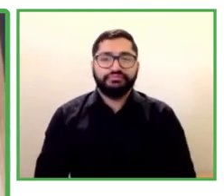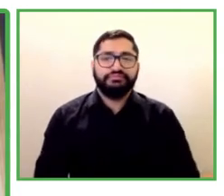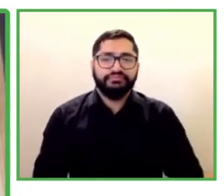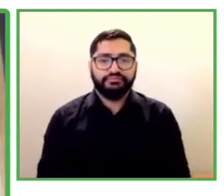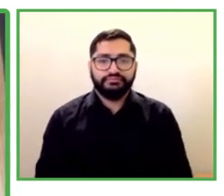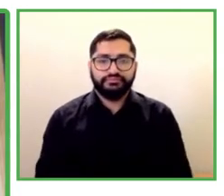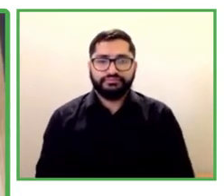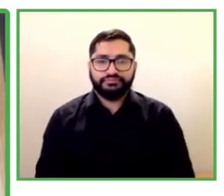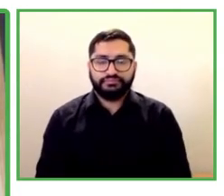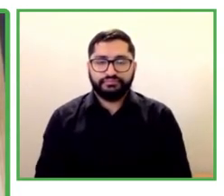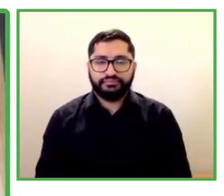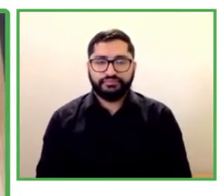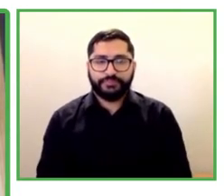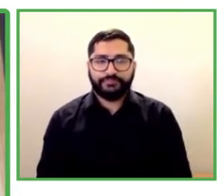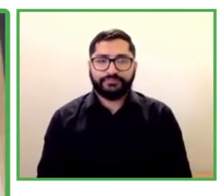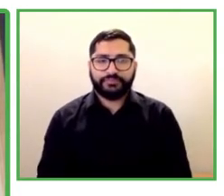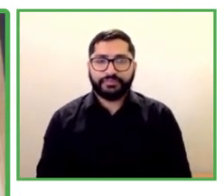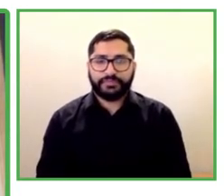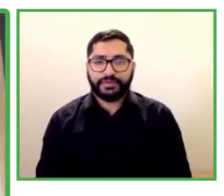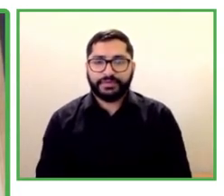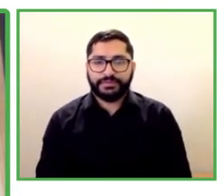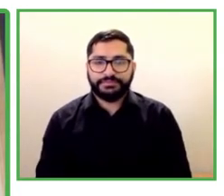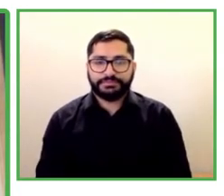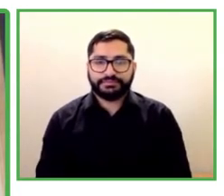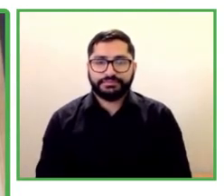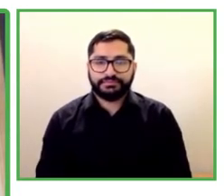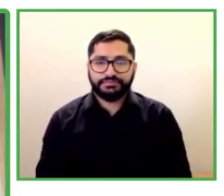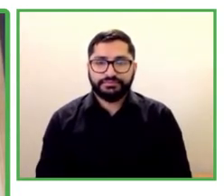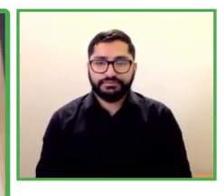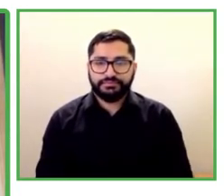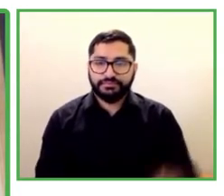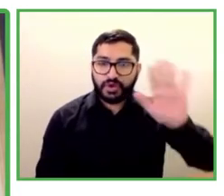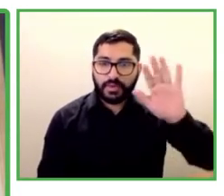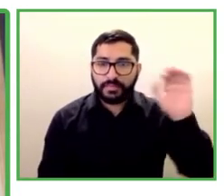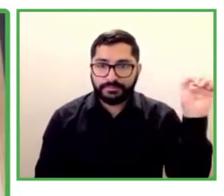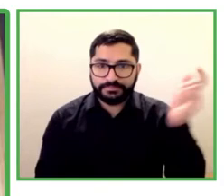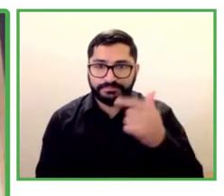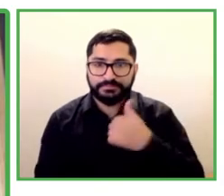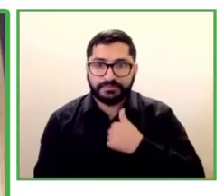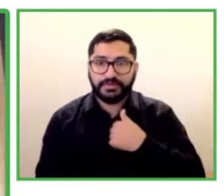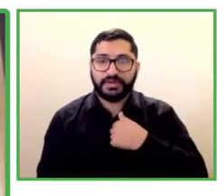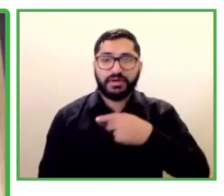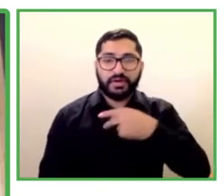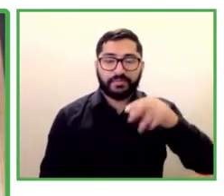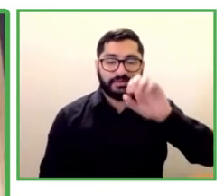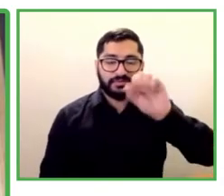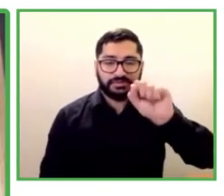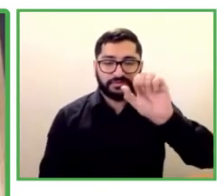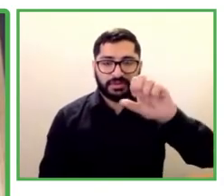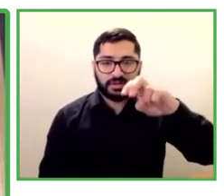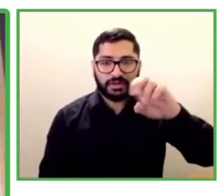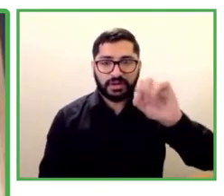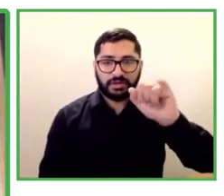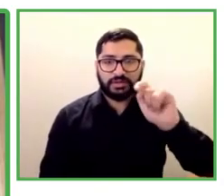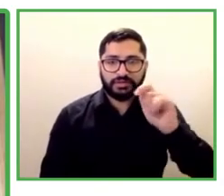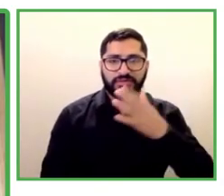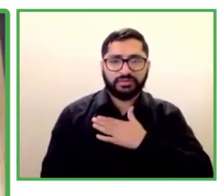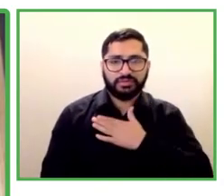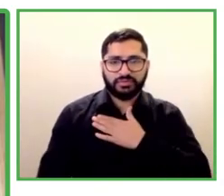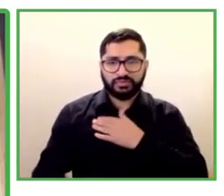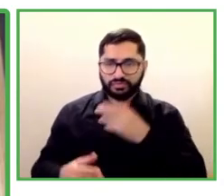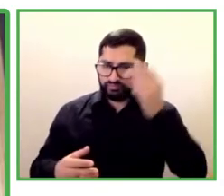Hi, I'm Senet de Beza. I'm the founder of Creta and Starks. With our app Creta and our software